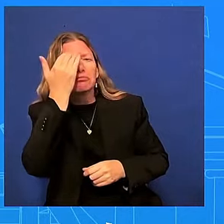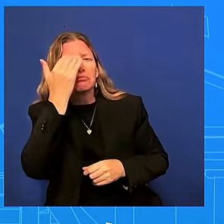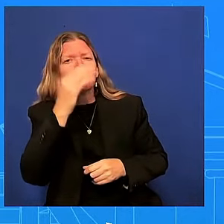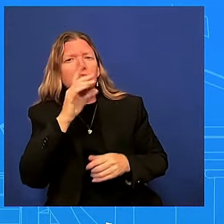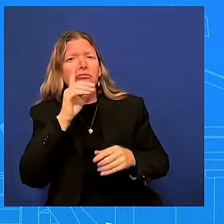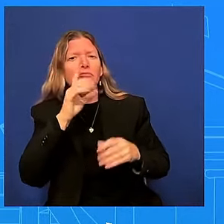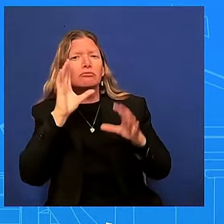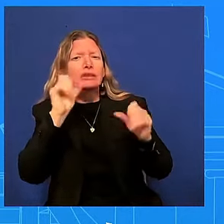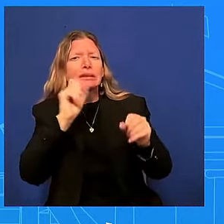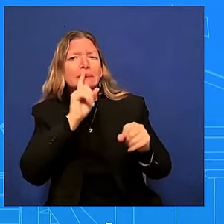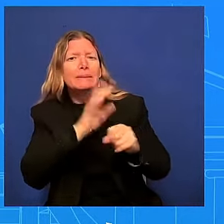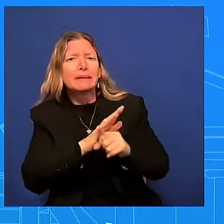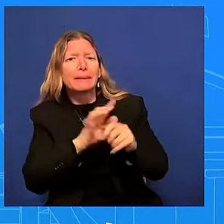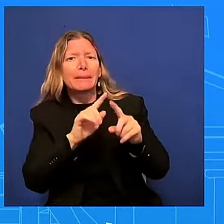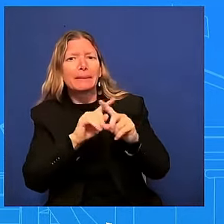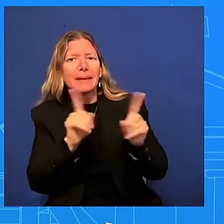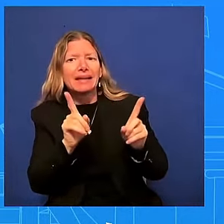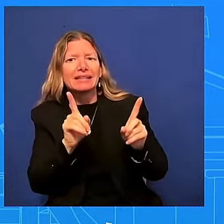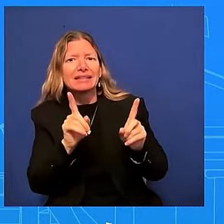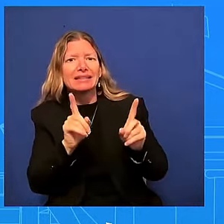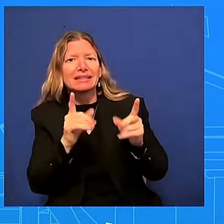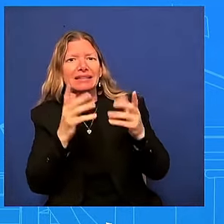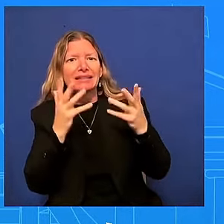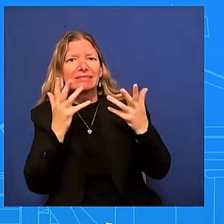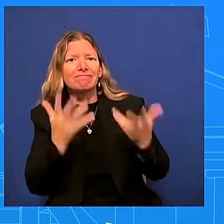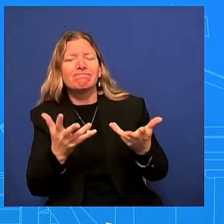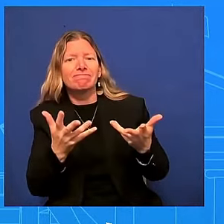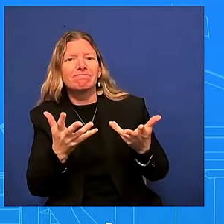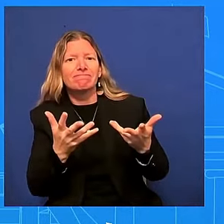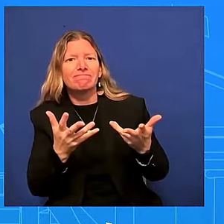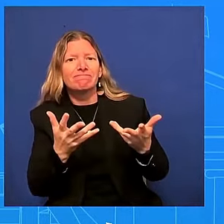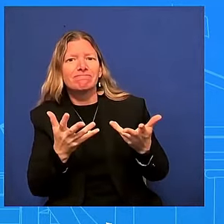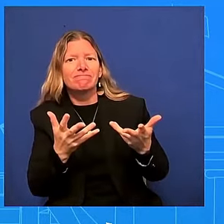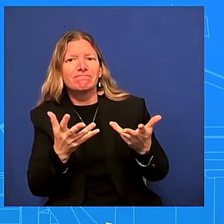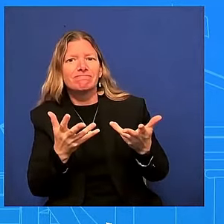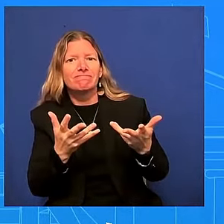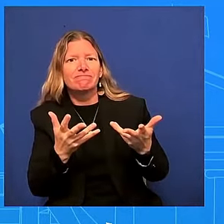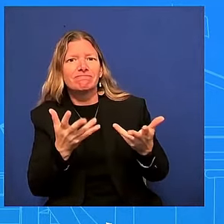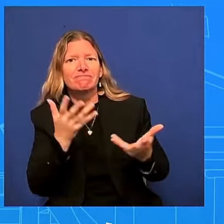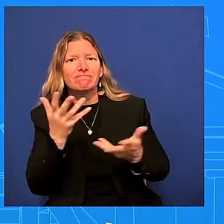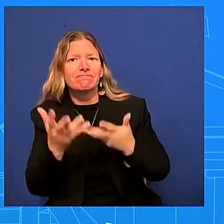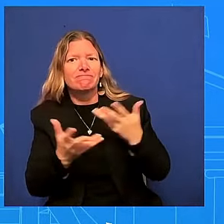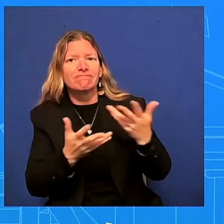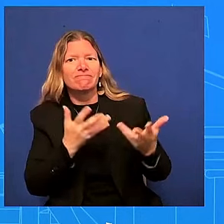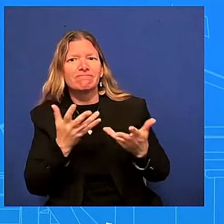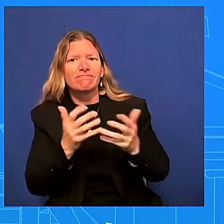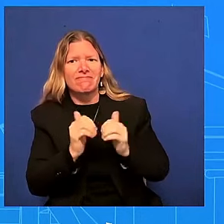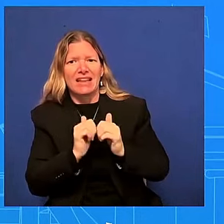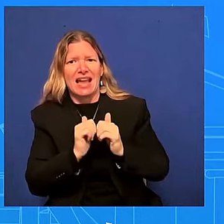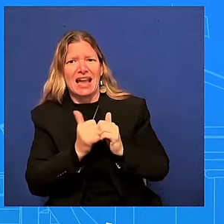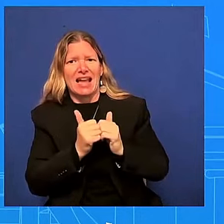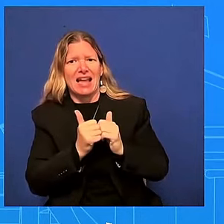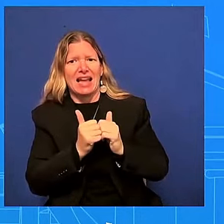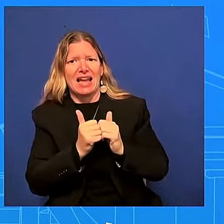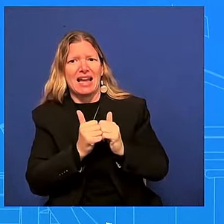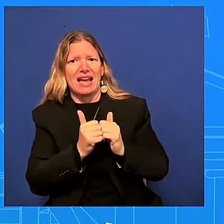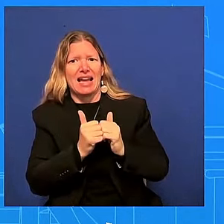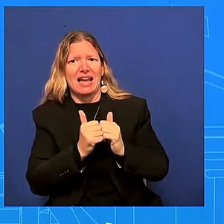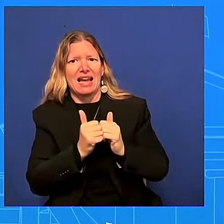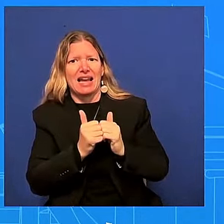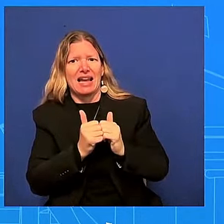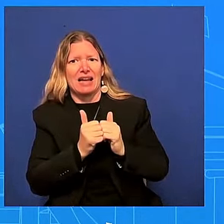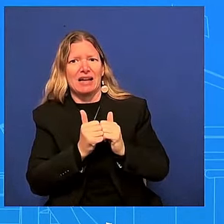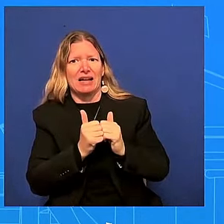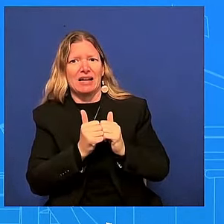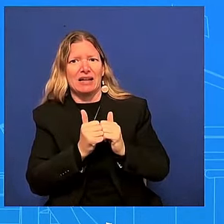just think the question you know it's it's about it's the way we look at our elderly parents and grandparents it's